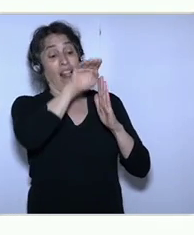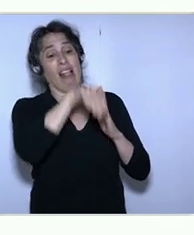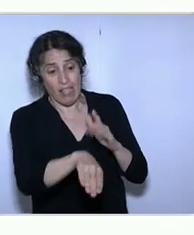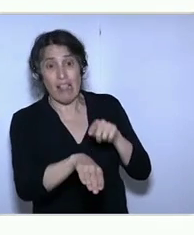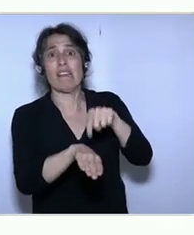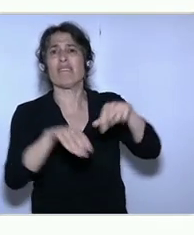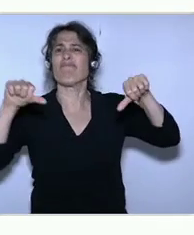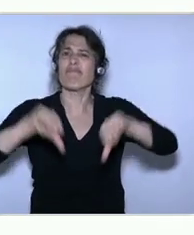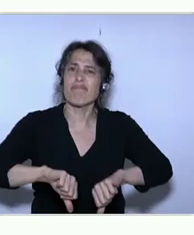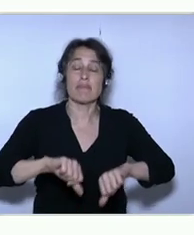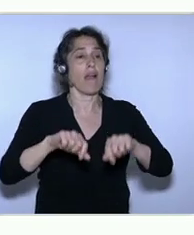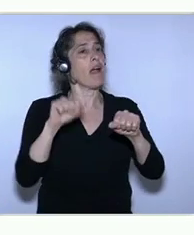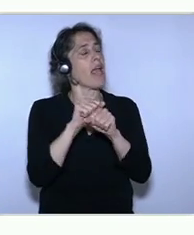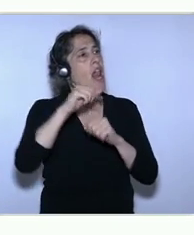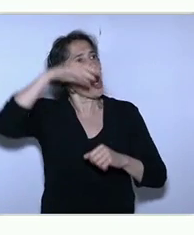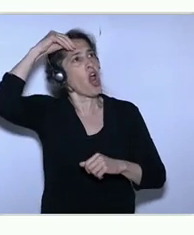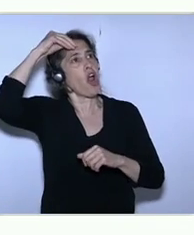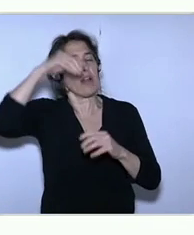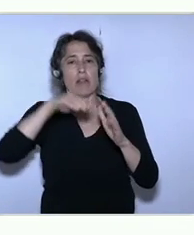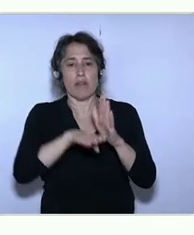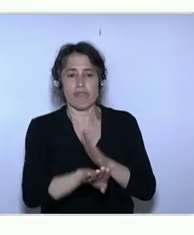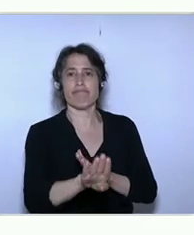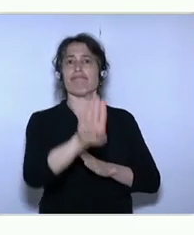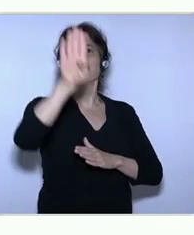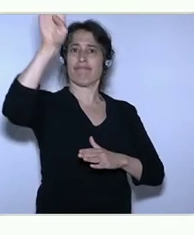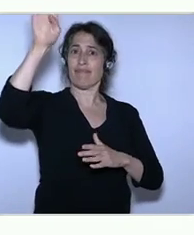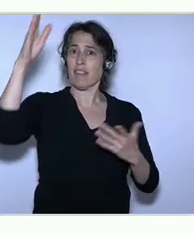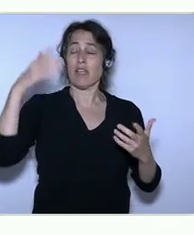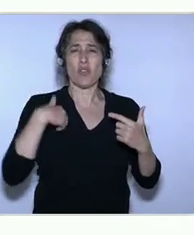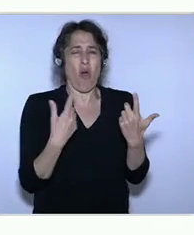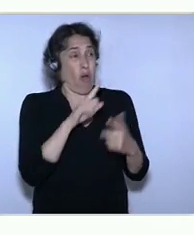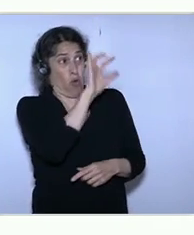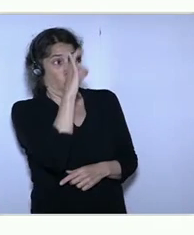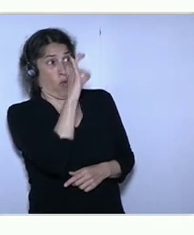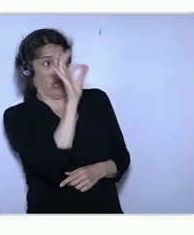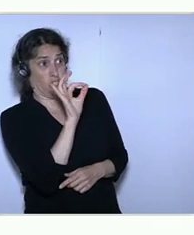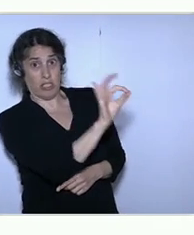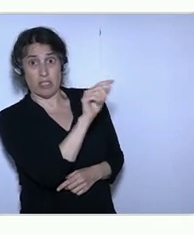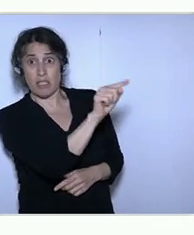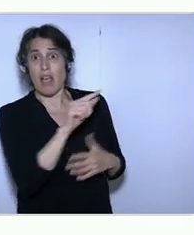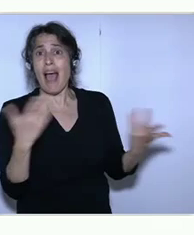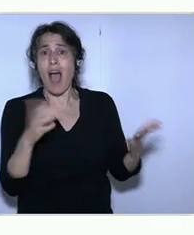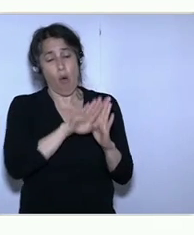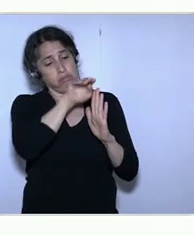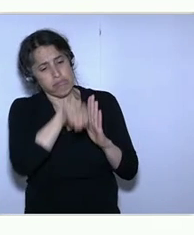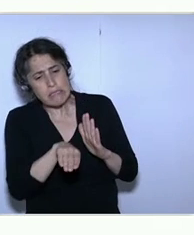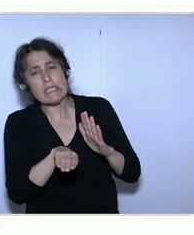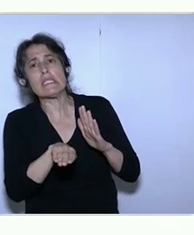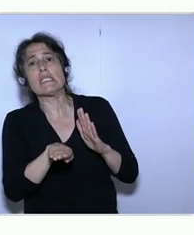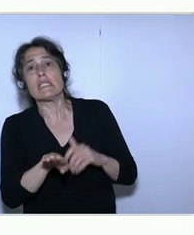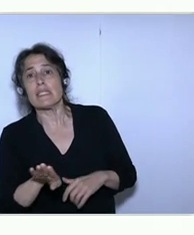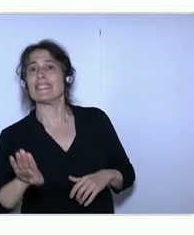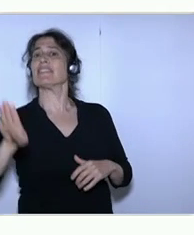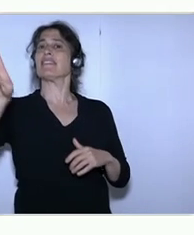failure. How are we going to tackle that particular problem? So I think there's several aspects to it. So I think one of it is simply a social